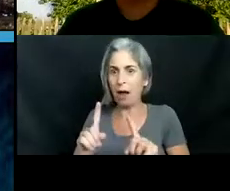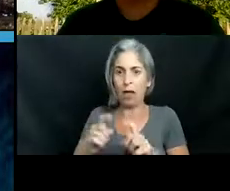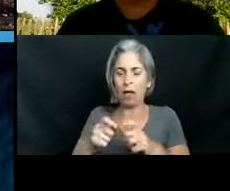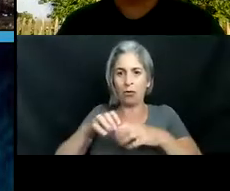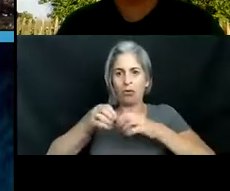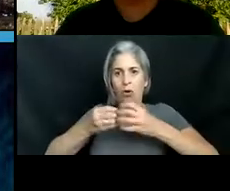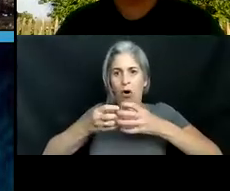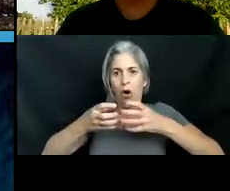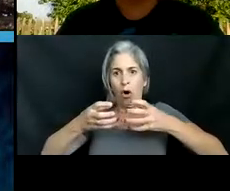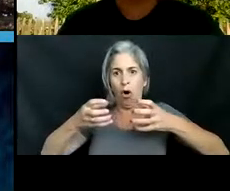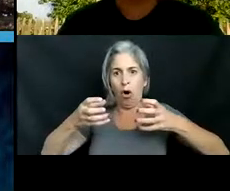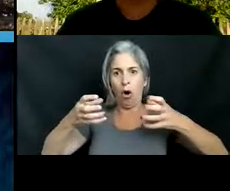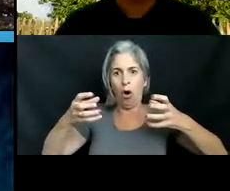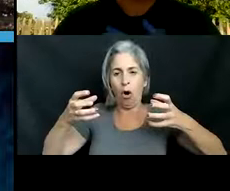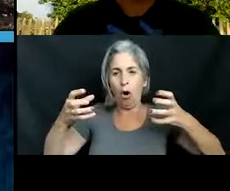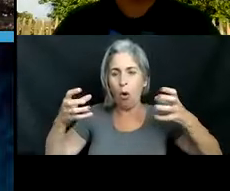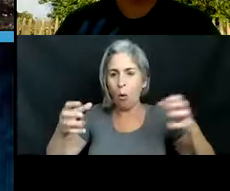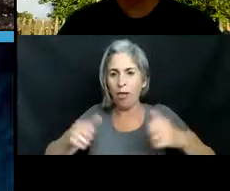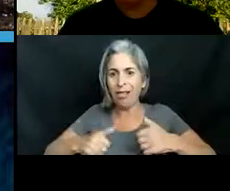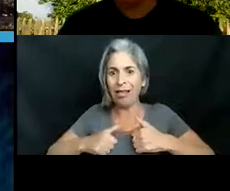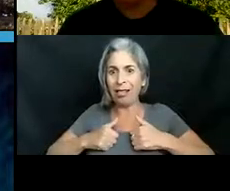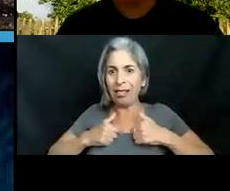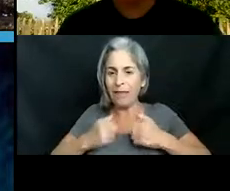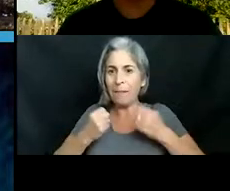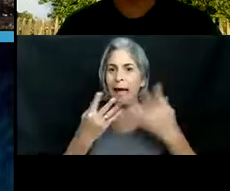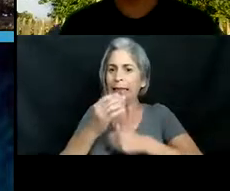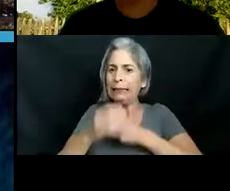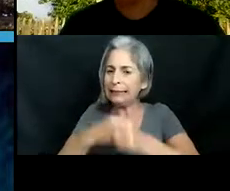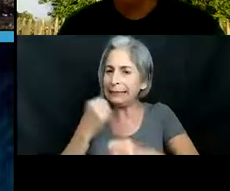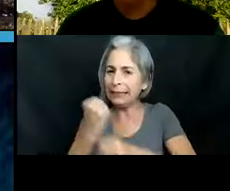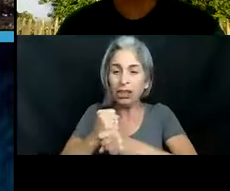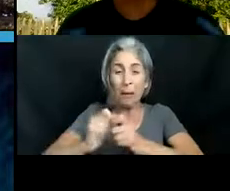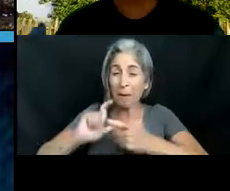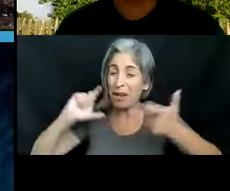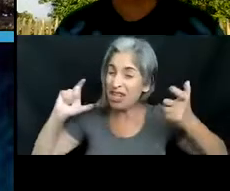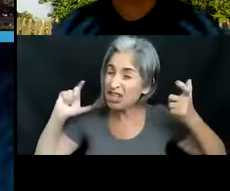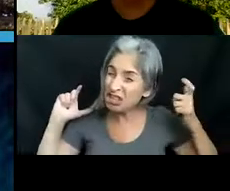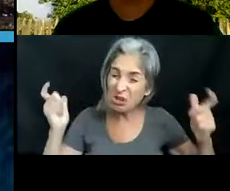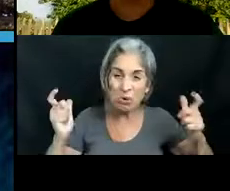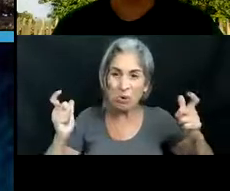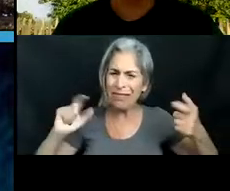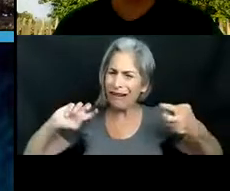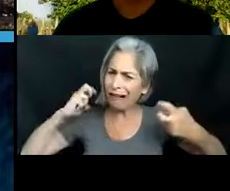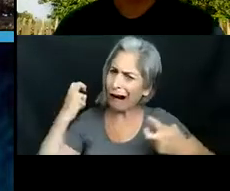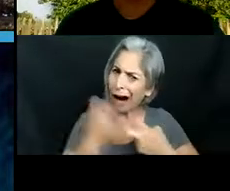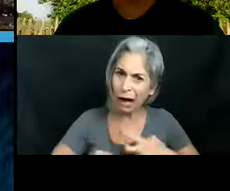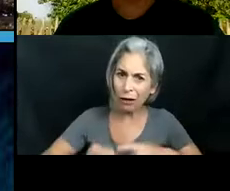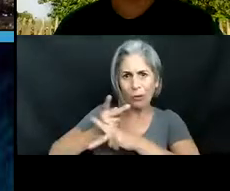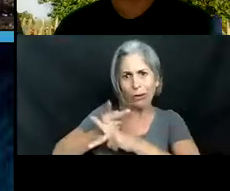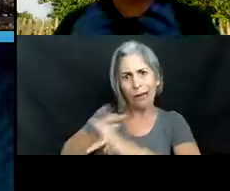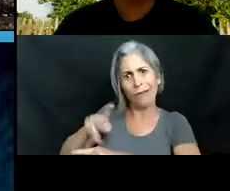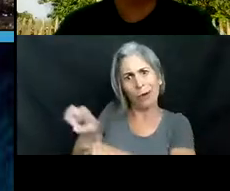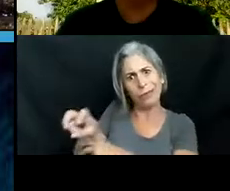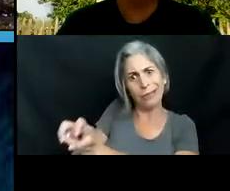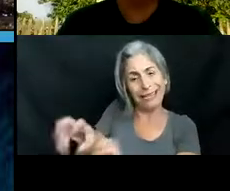don't think i want one for a pet because they do live so many years they get huge and they're very hard to care for so usually